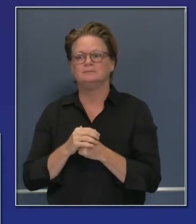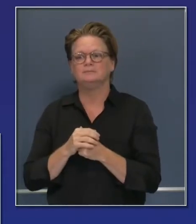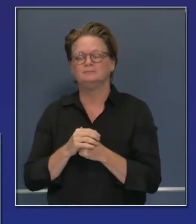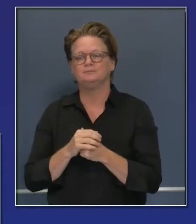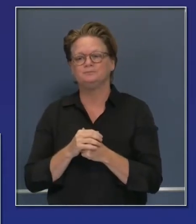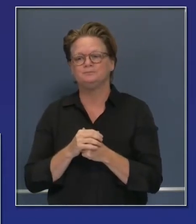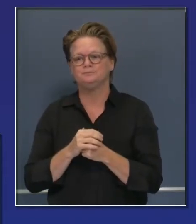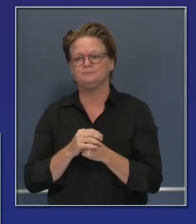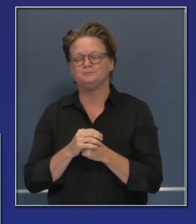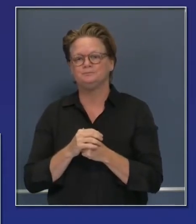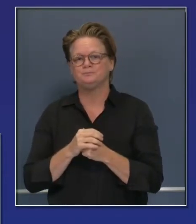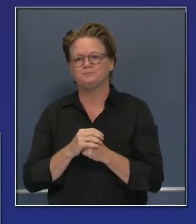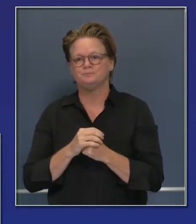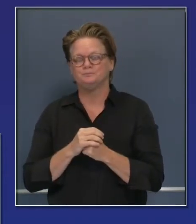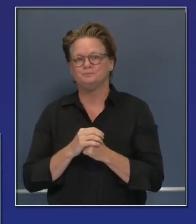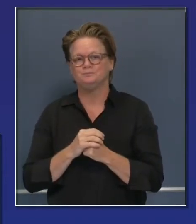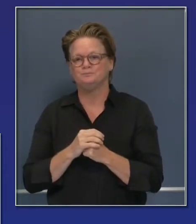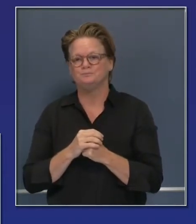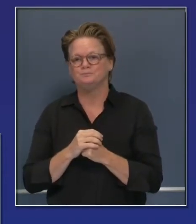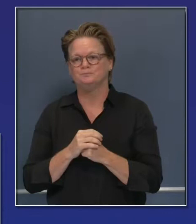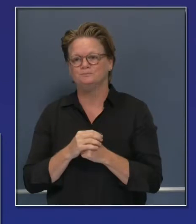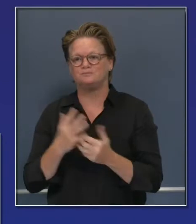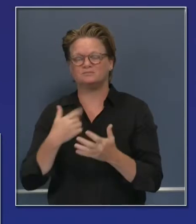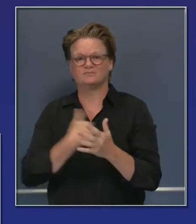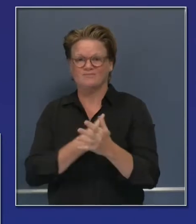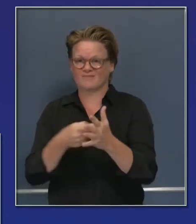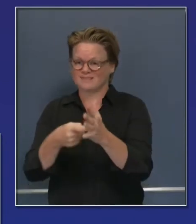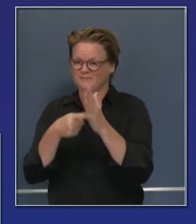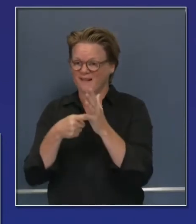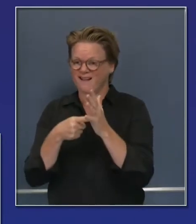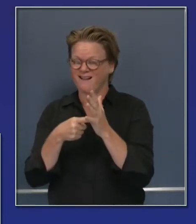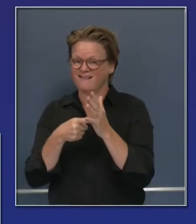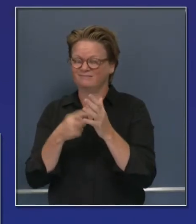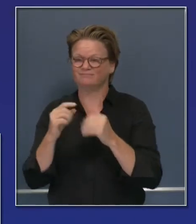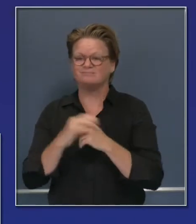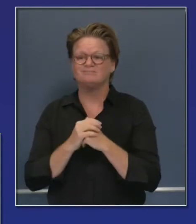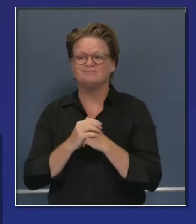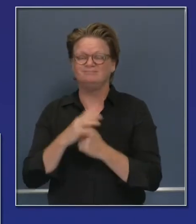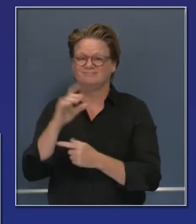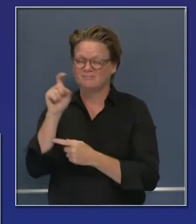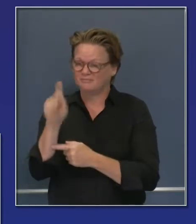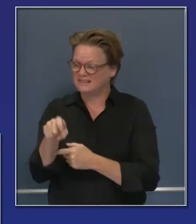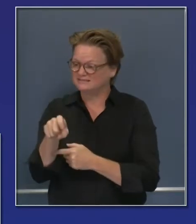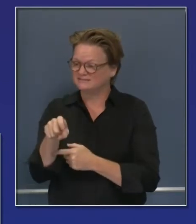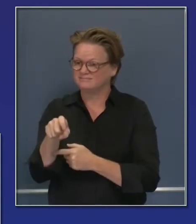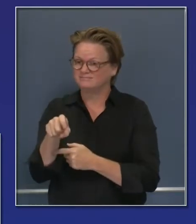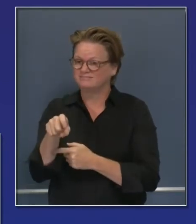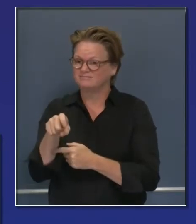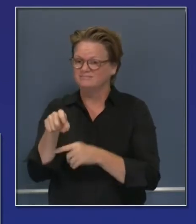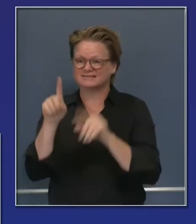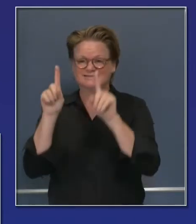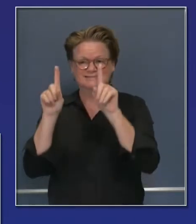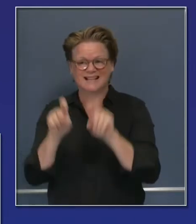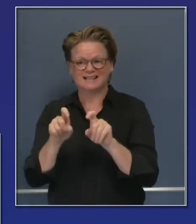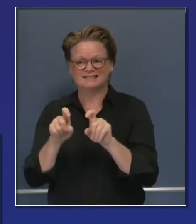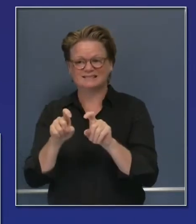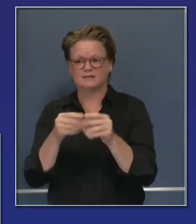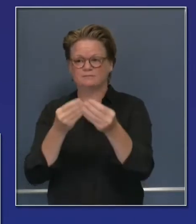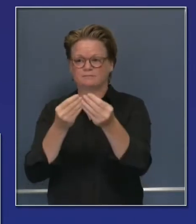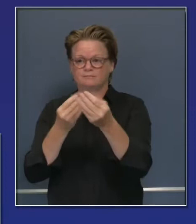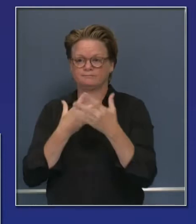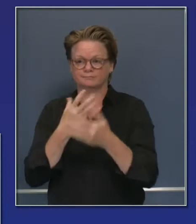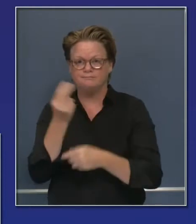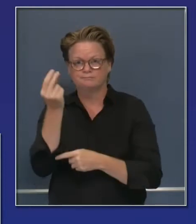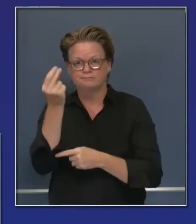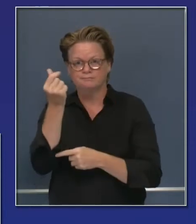we are demanding test results back within 24 hours, the latest 48 hours, and we have provisions in the